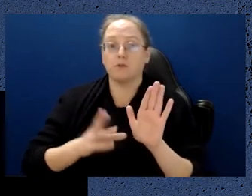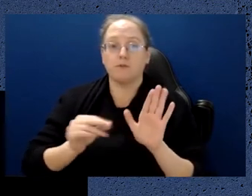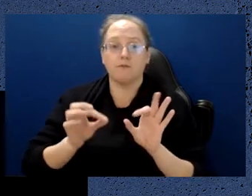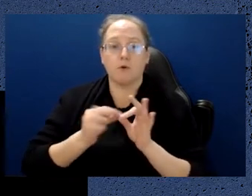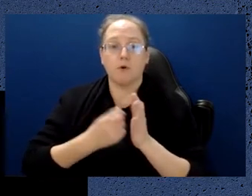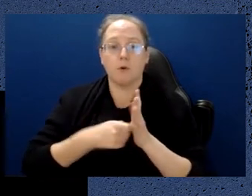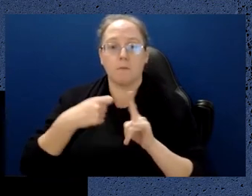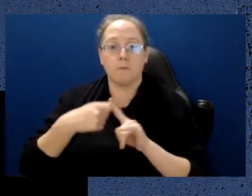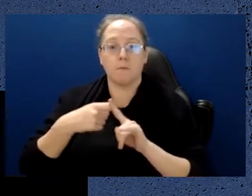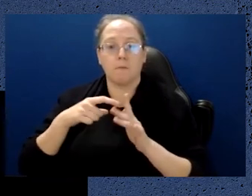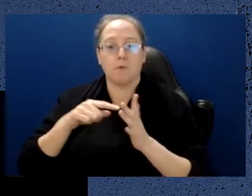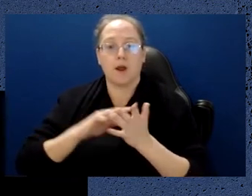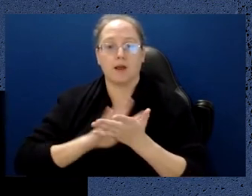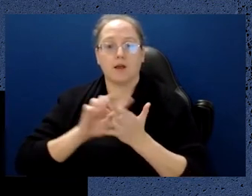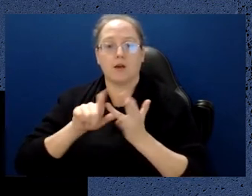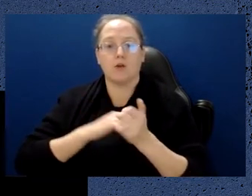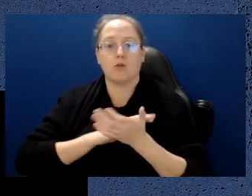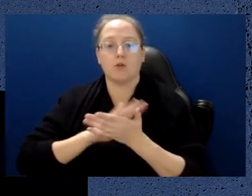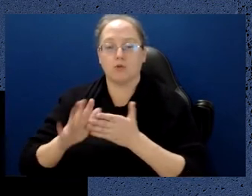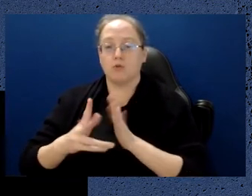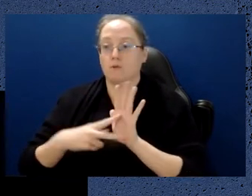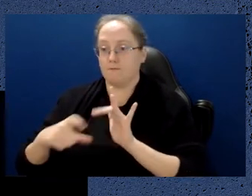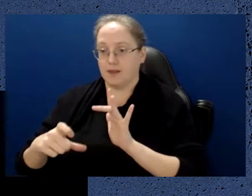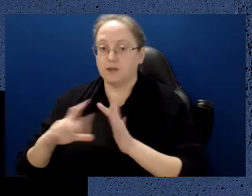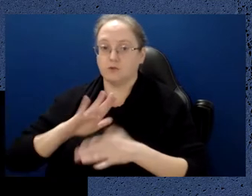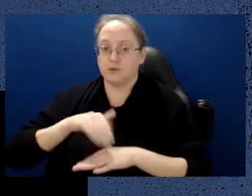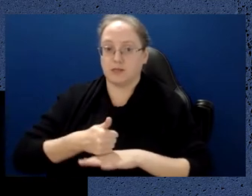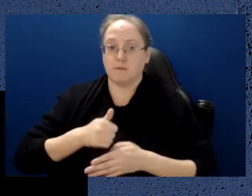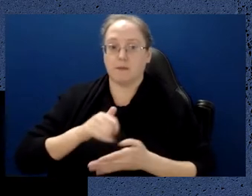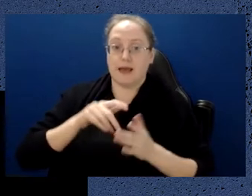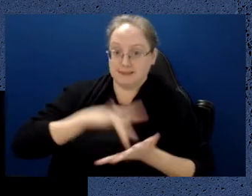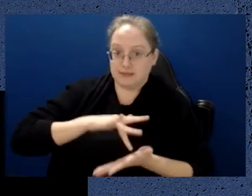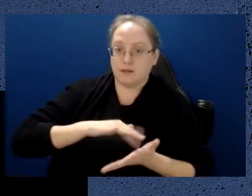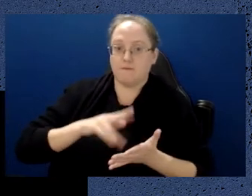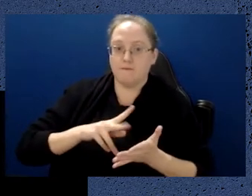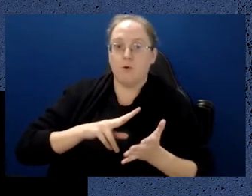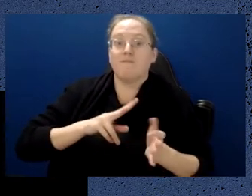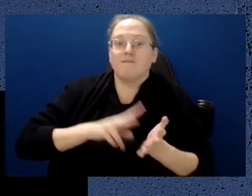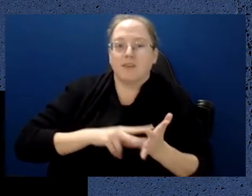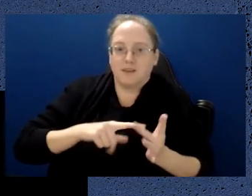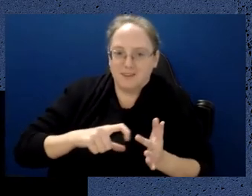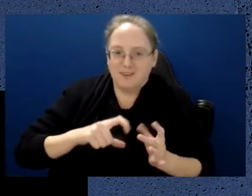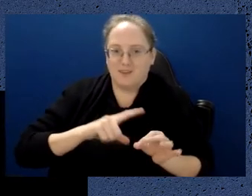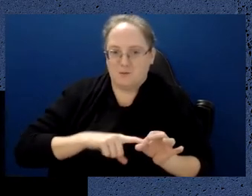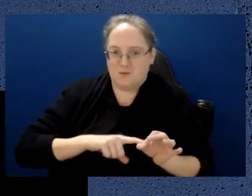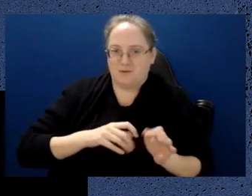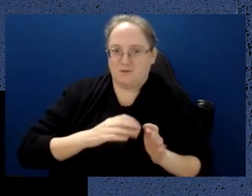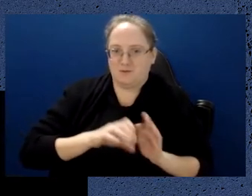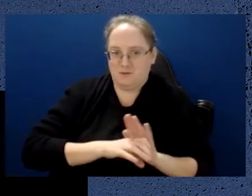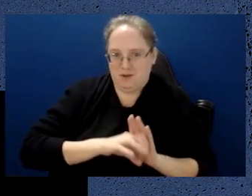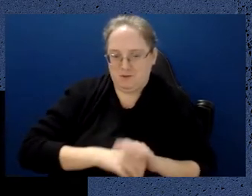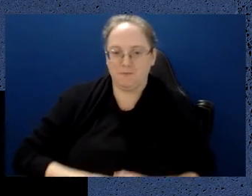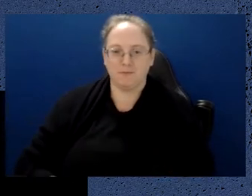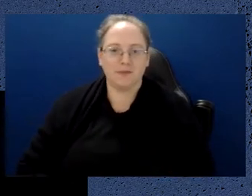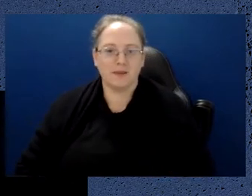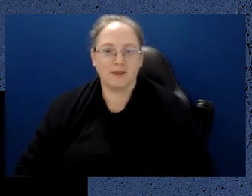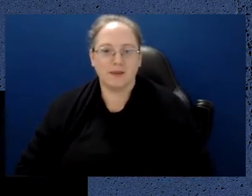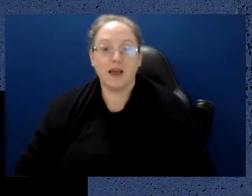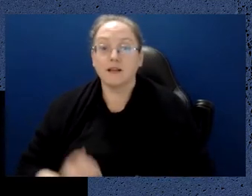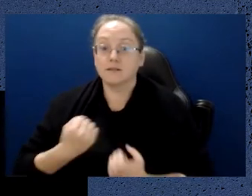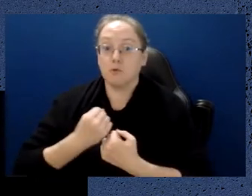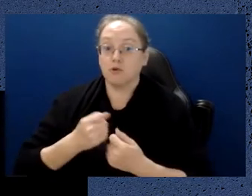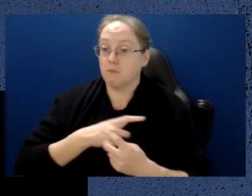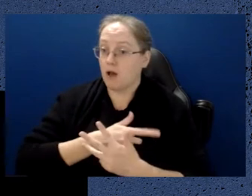establish a Victorian Centre for Quantum Computing. And this is basically underpinned by all eight of Victorian